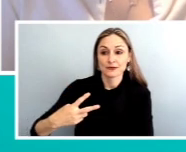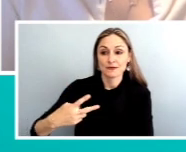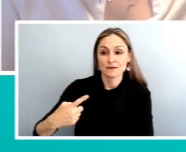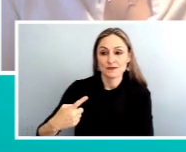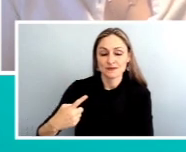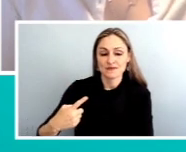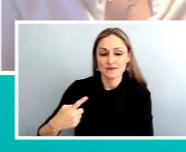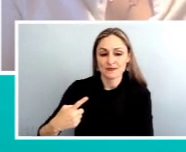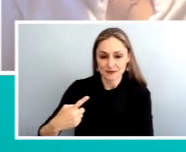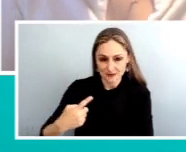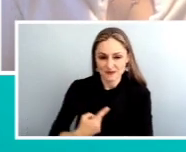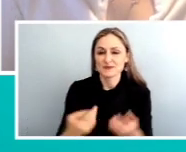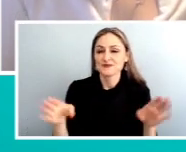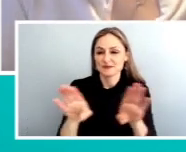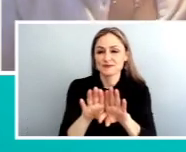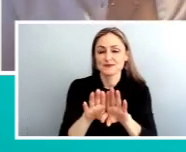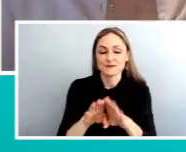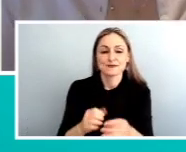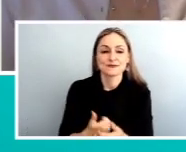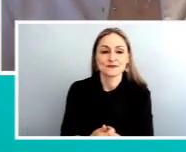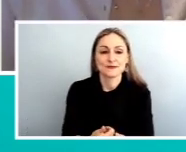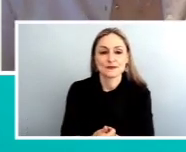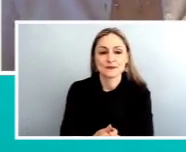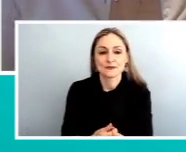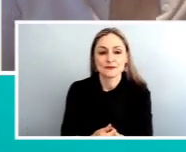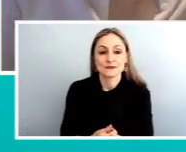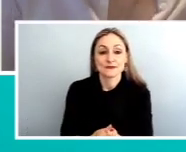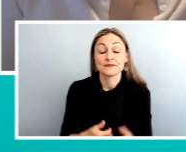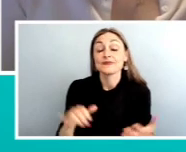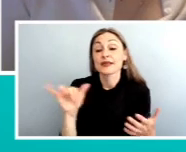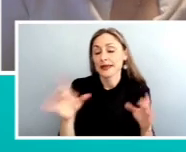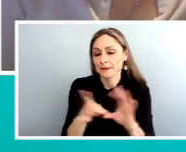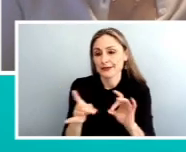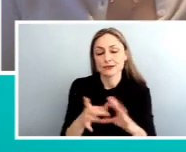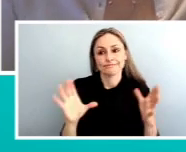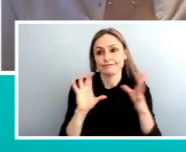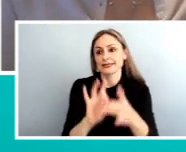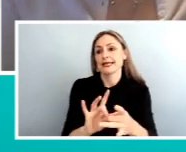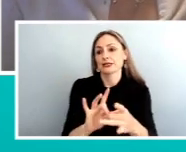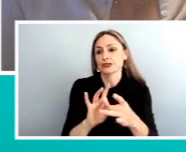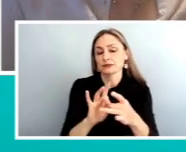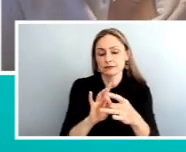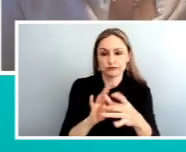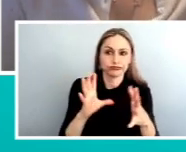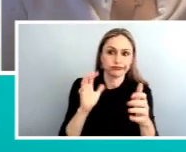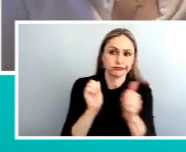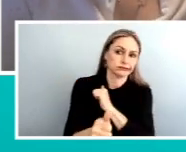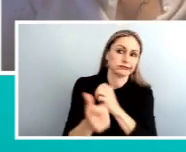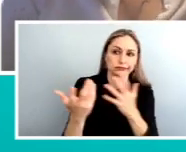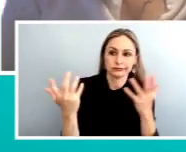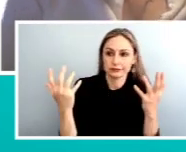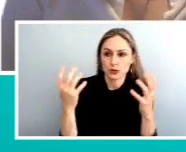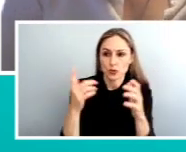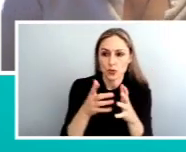one. And we'll close the polling. And again, you know, as mentioned, connections won by a landslide. So, that's really helpful. It will